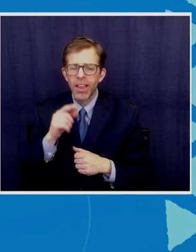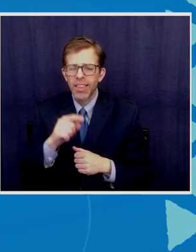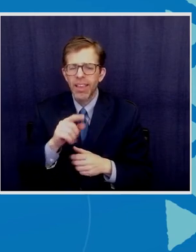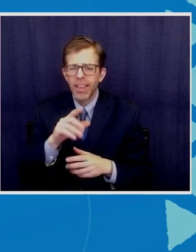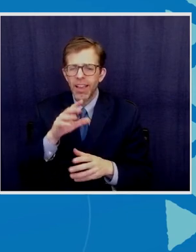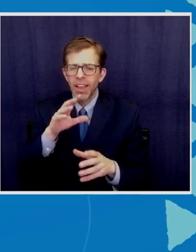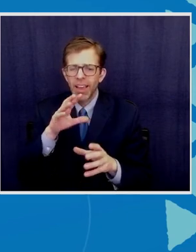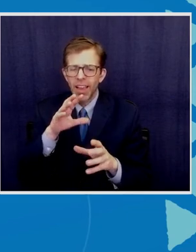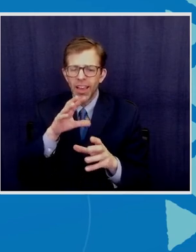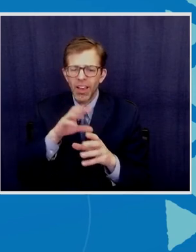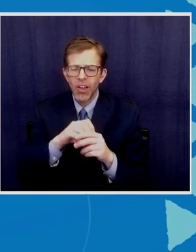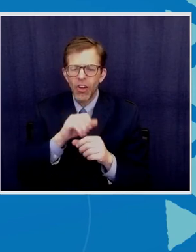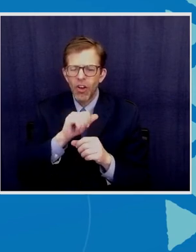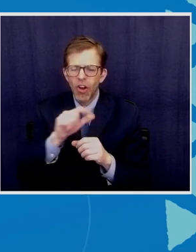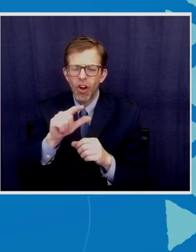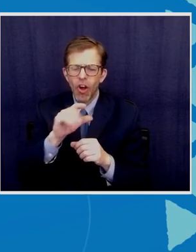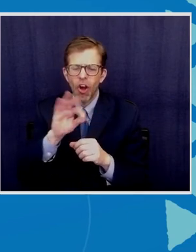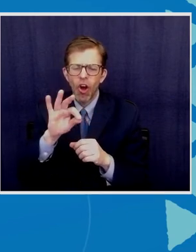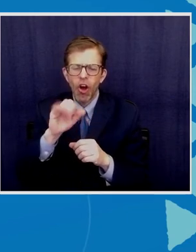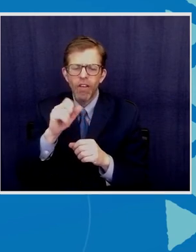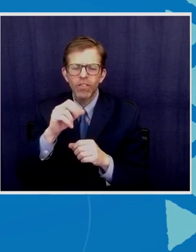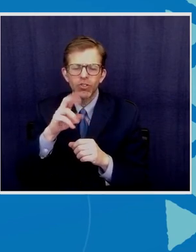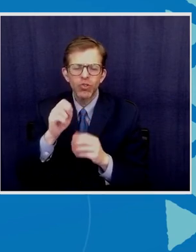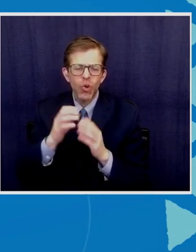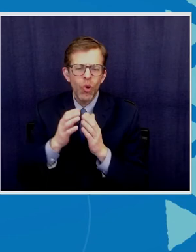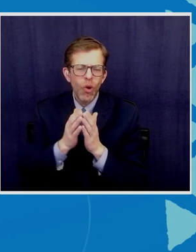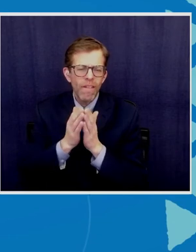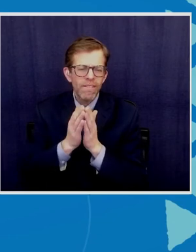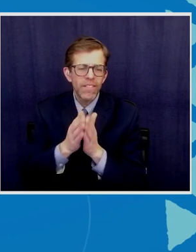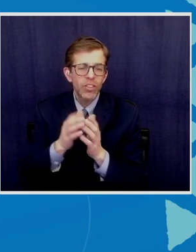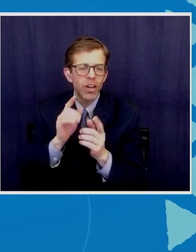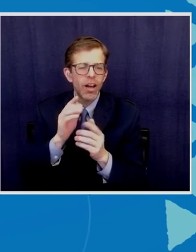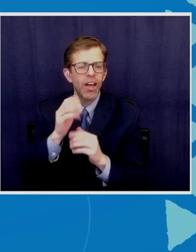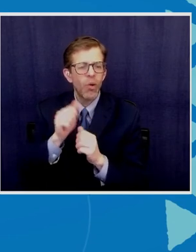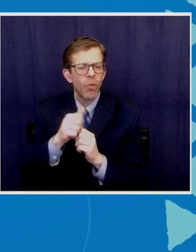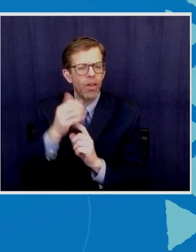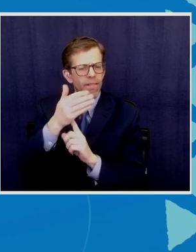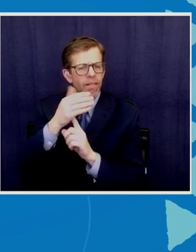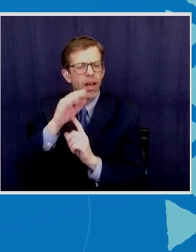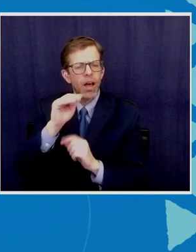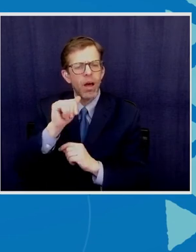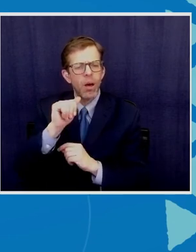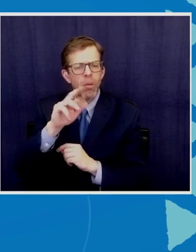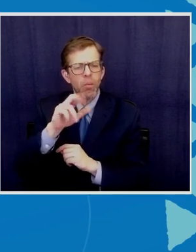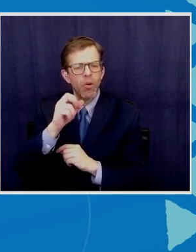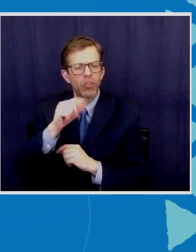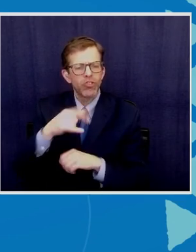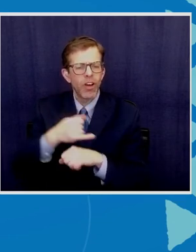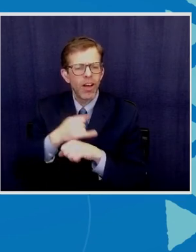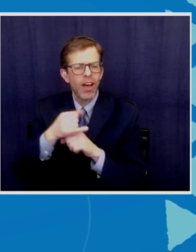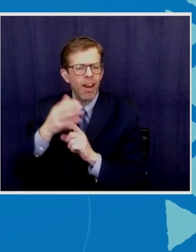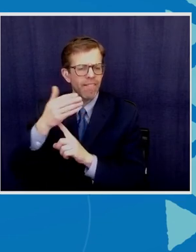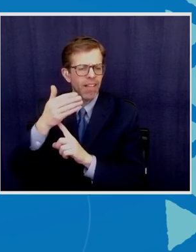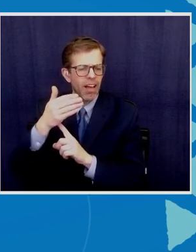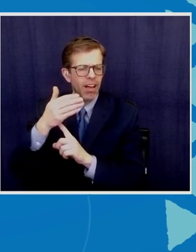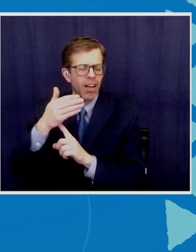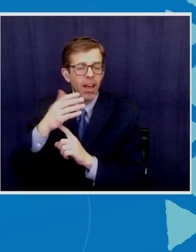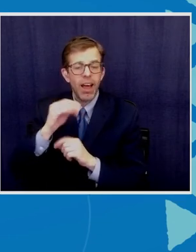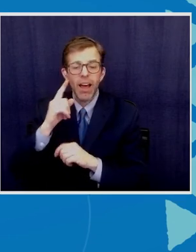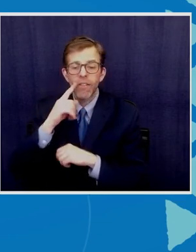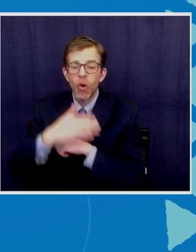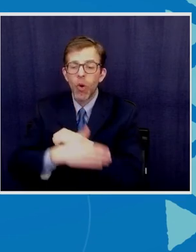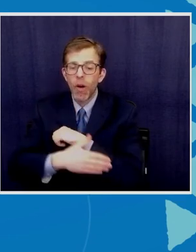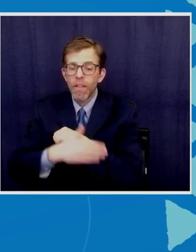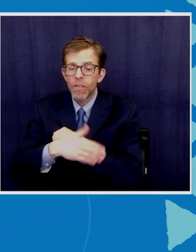all offshore fishing vessels flying the Marshall Islands flag and foreign vessels authorized to fish in our